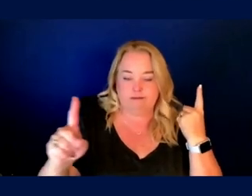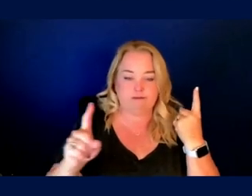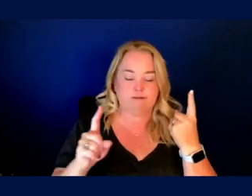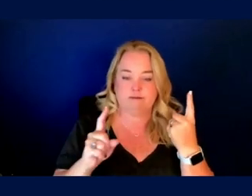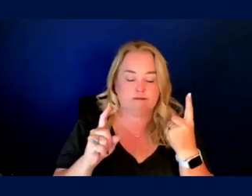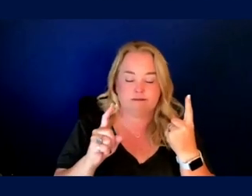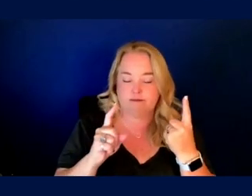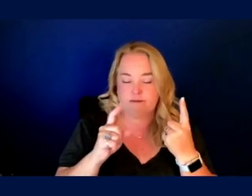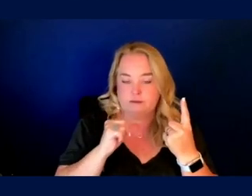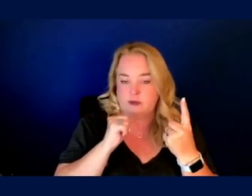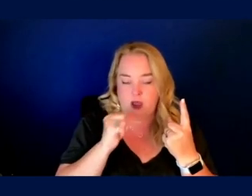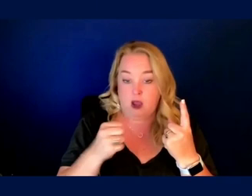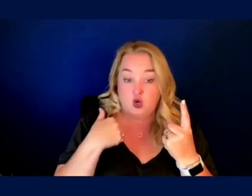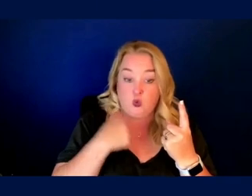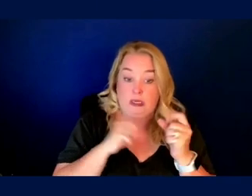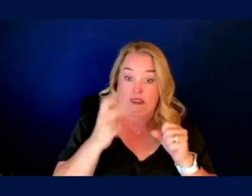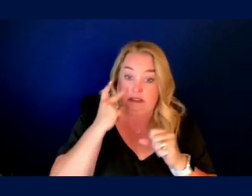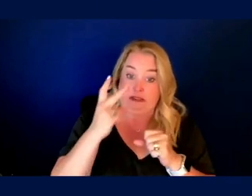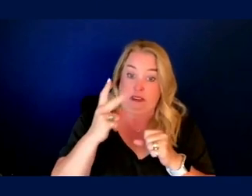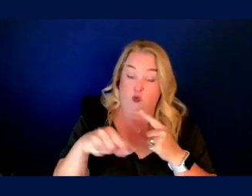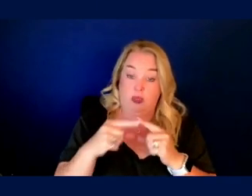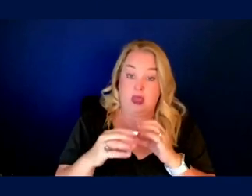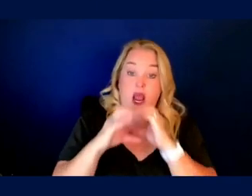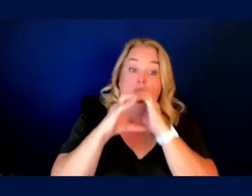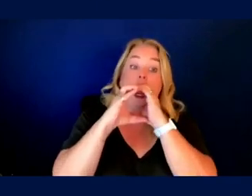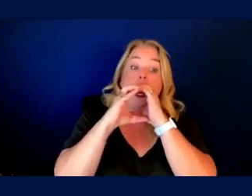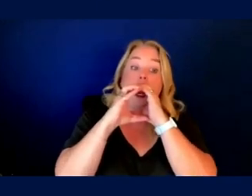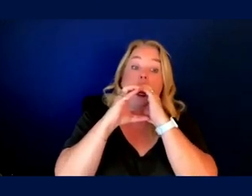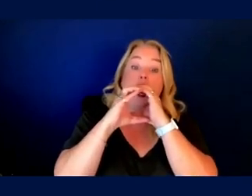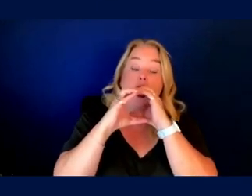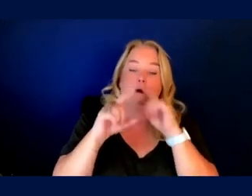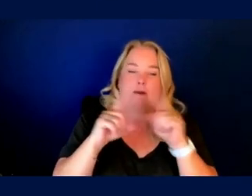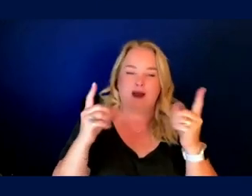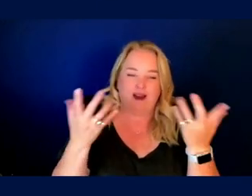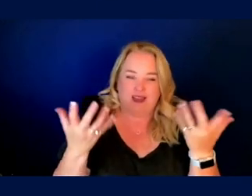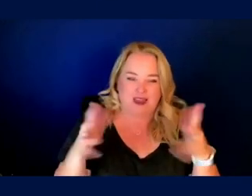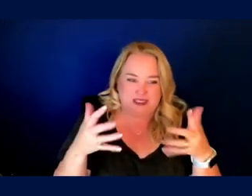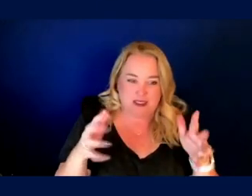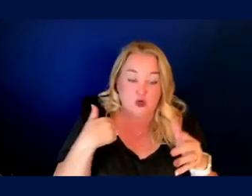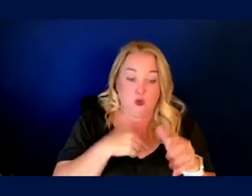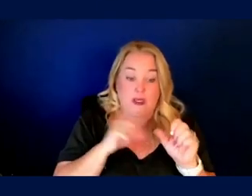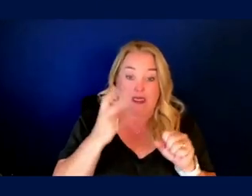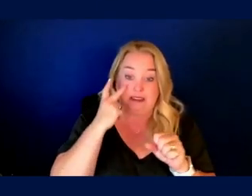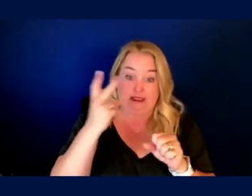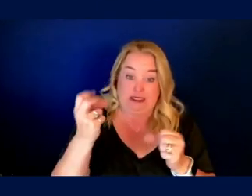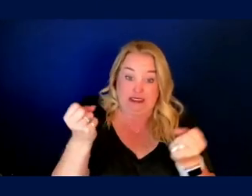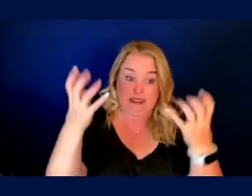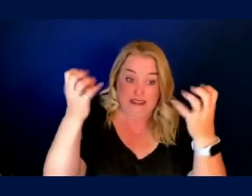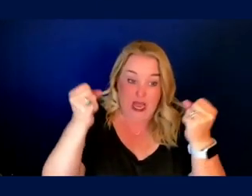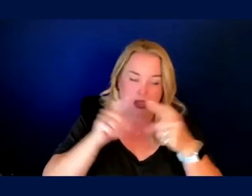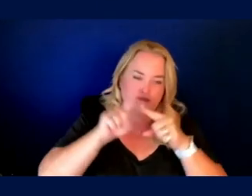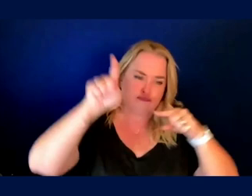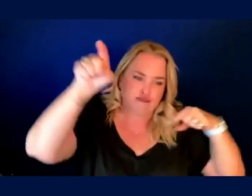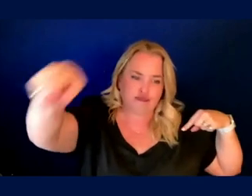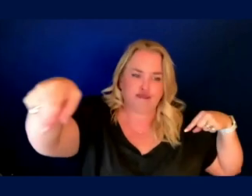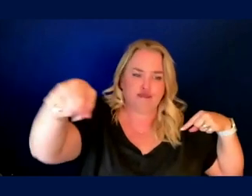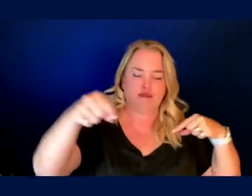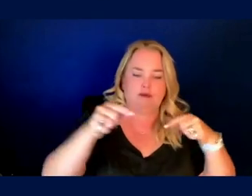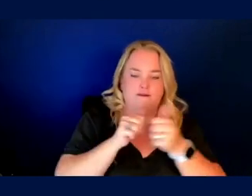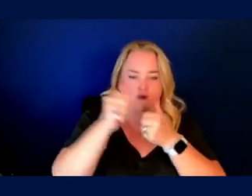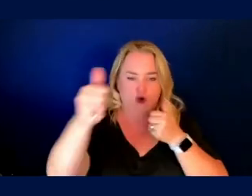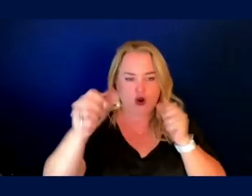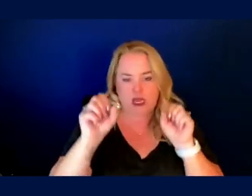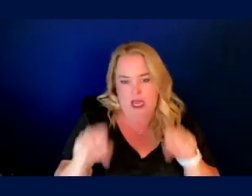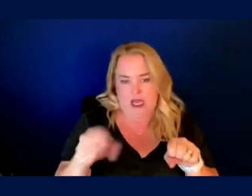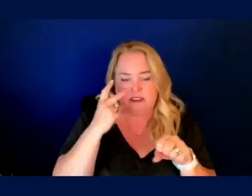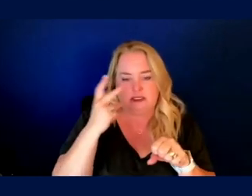We can see when they put the bullhorn up, but that's often about it. On the other hand, we can see sign language way all the way across the cabin and